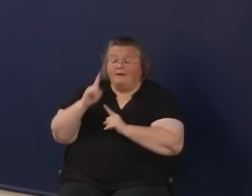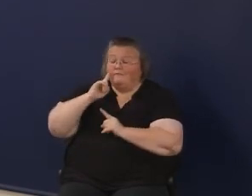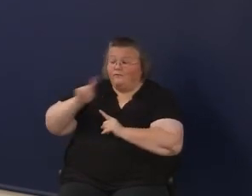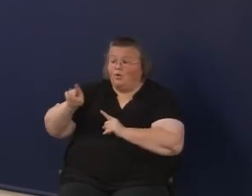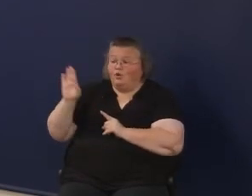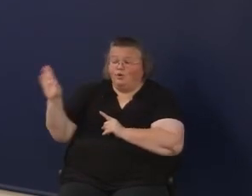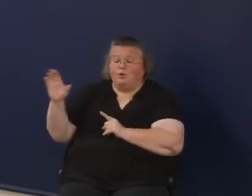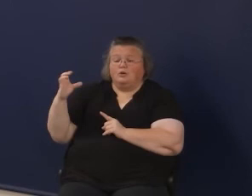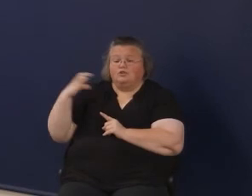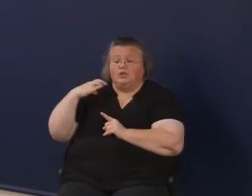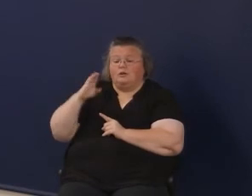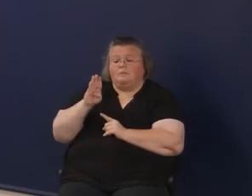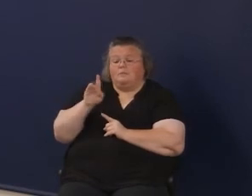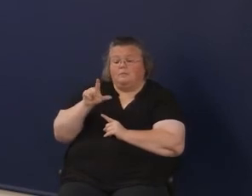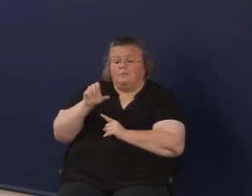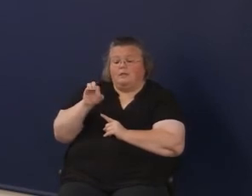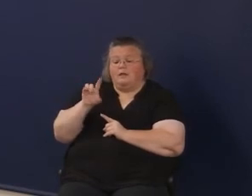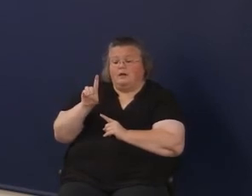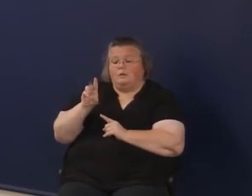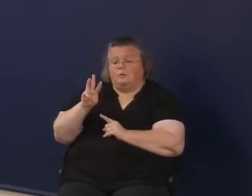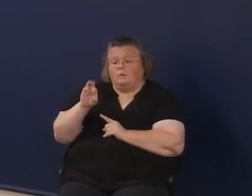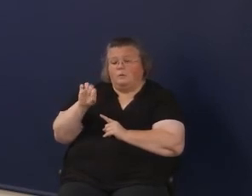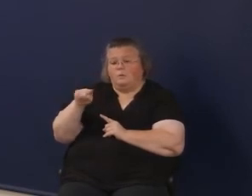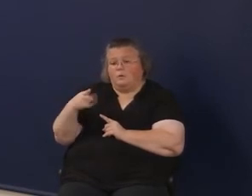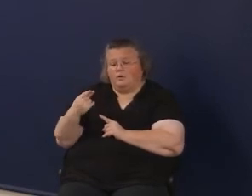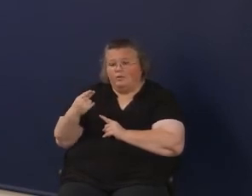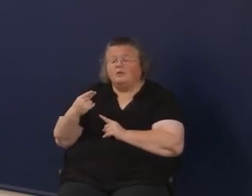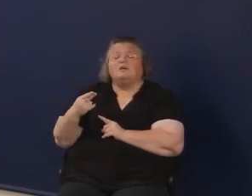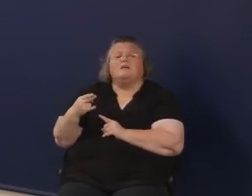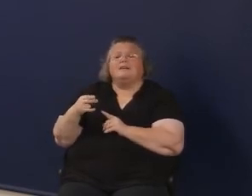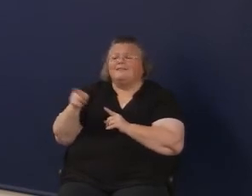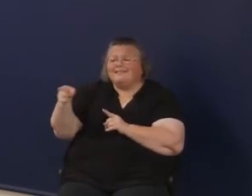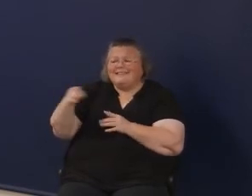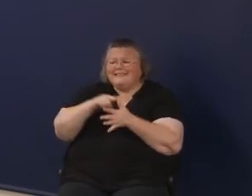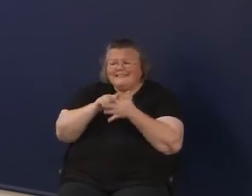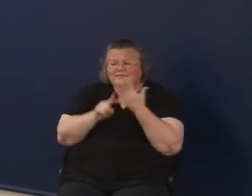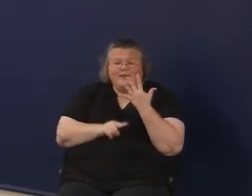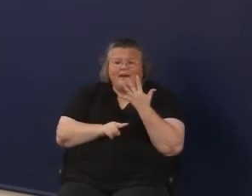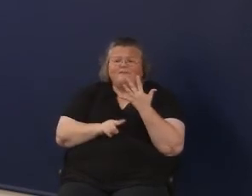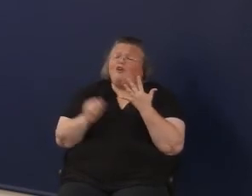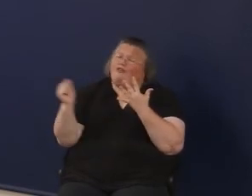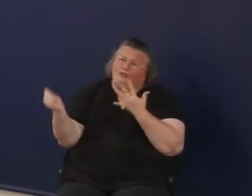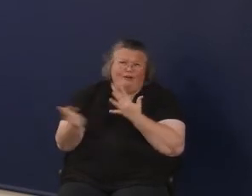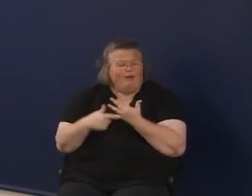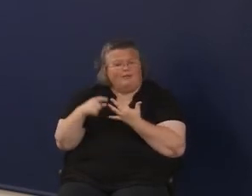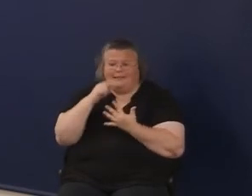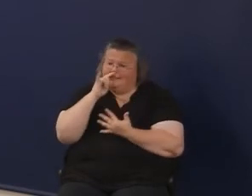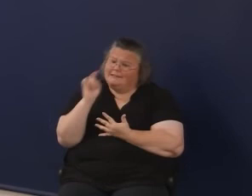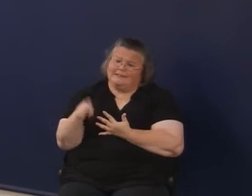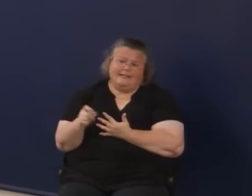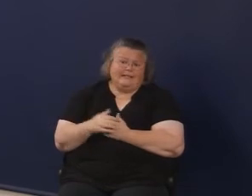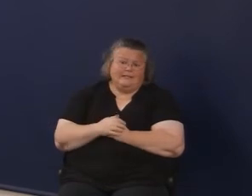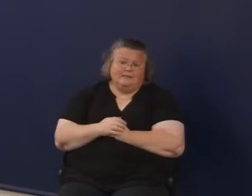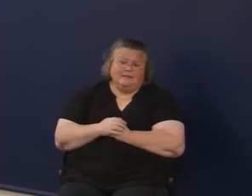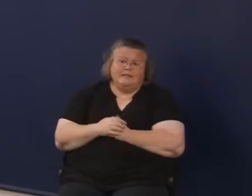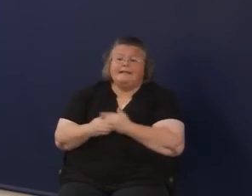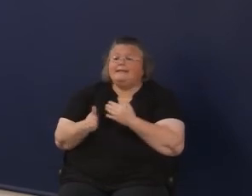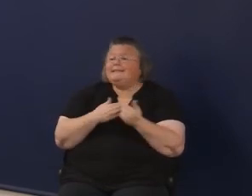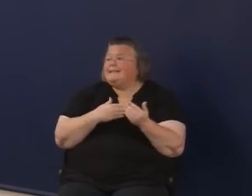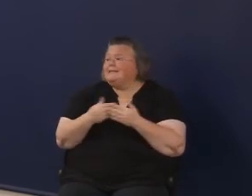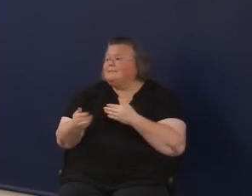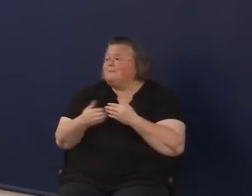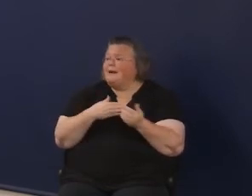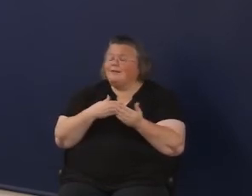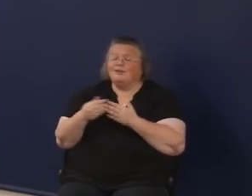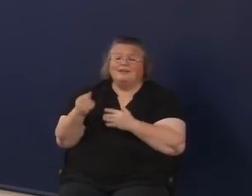Chair Bloodworth, these are all things that every kid needs, and it doesn't matter if they're, as Mr. Poe said, going